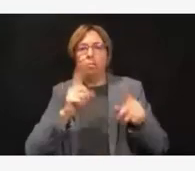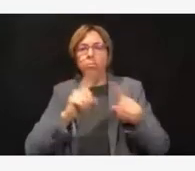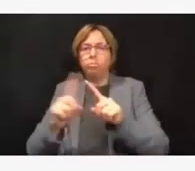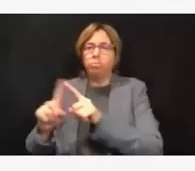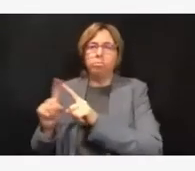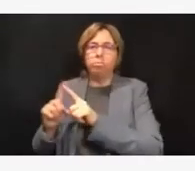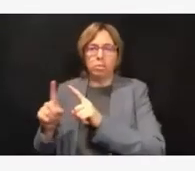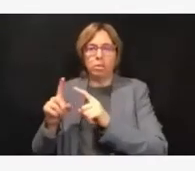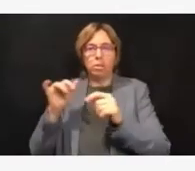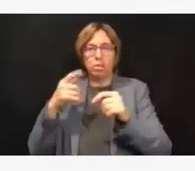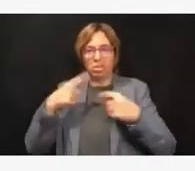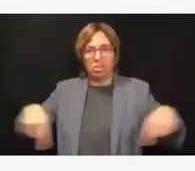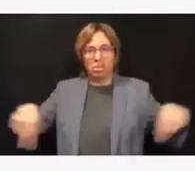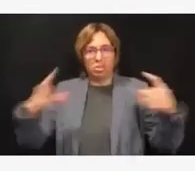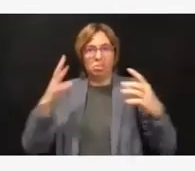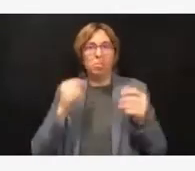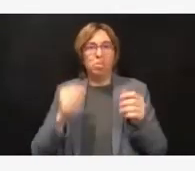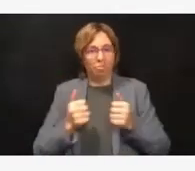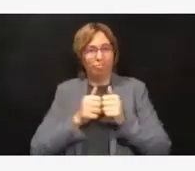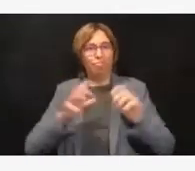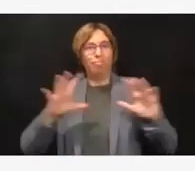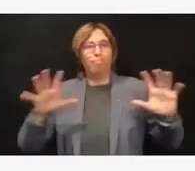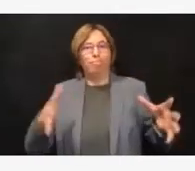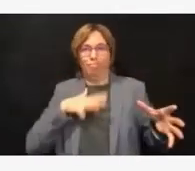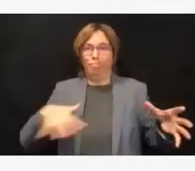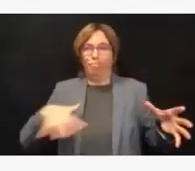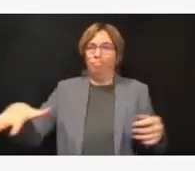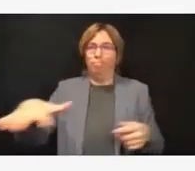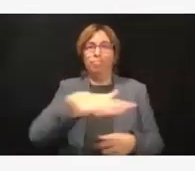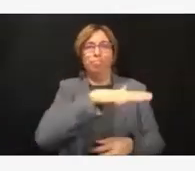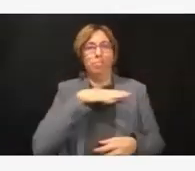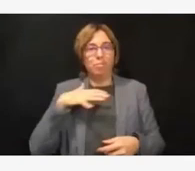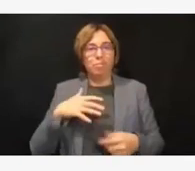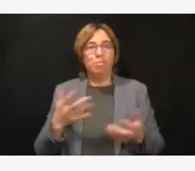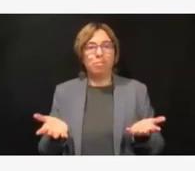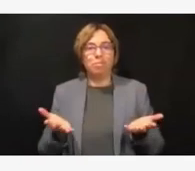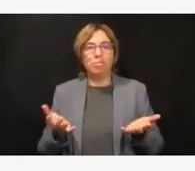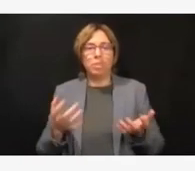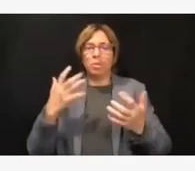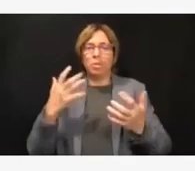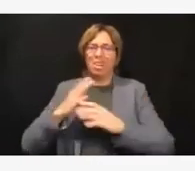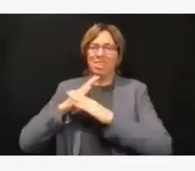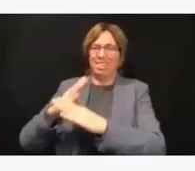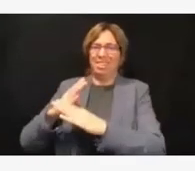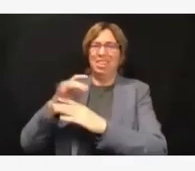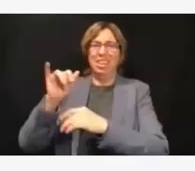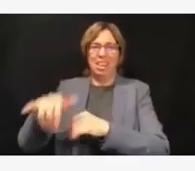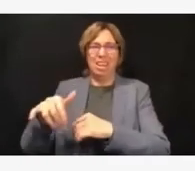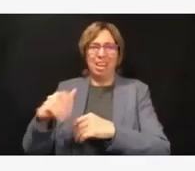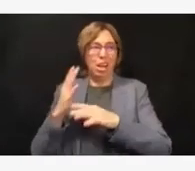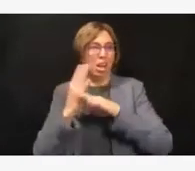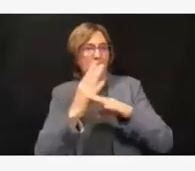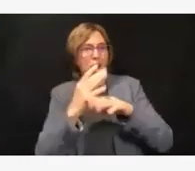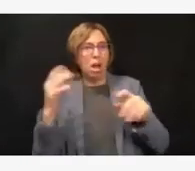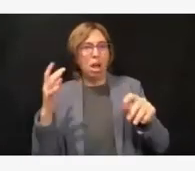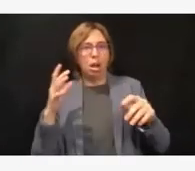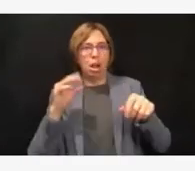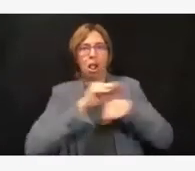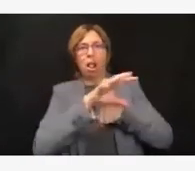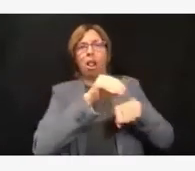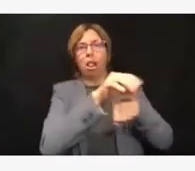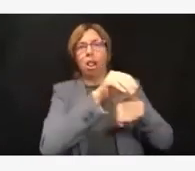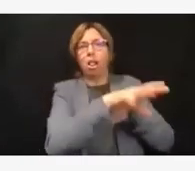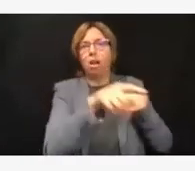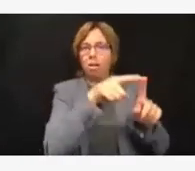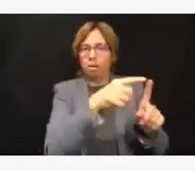or at least preventable to be in the hospital and die from it. And that's my hope, that people will continue to recognize